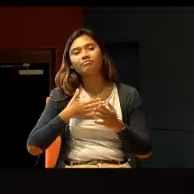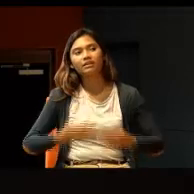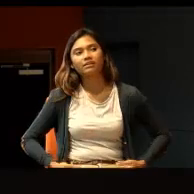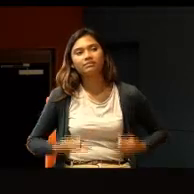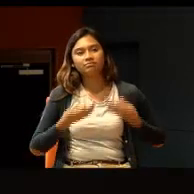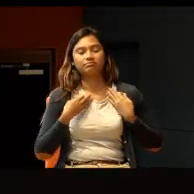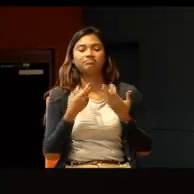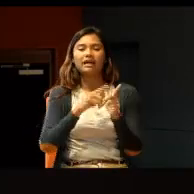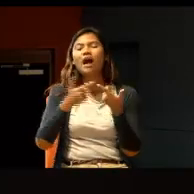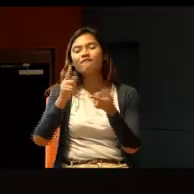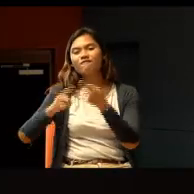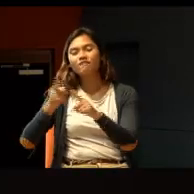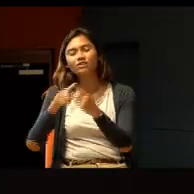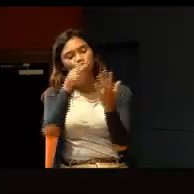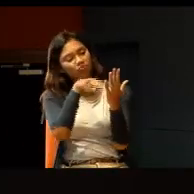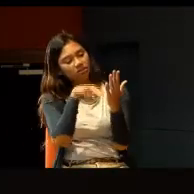inspiring.